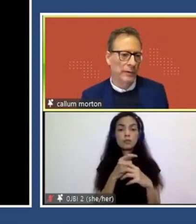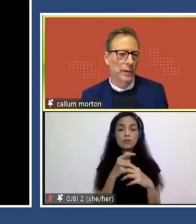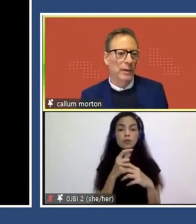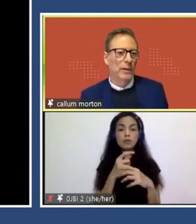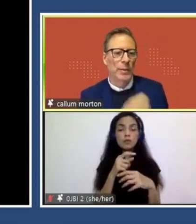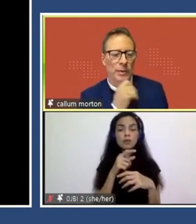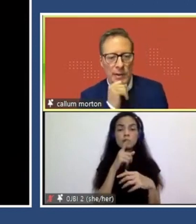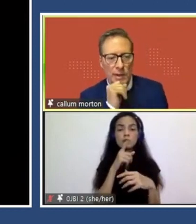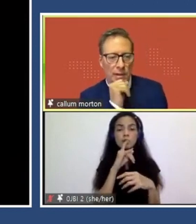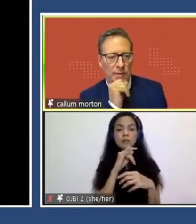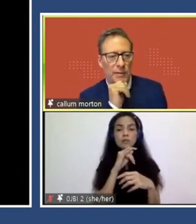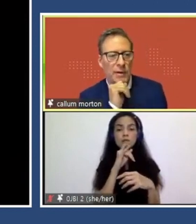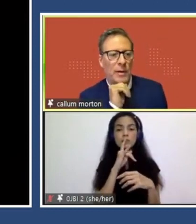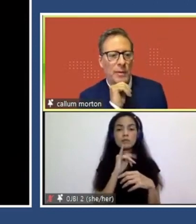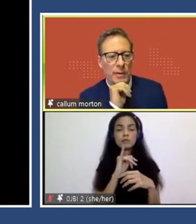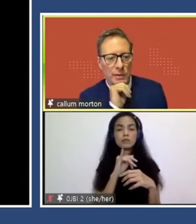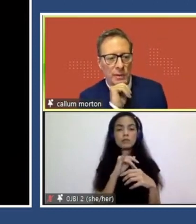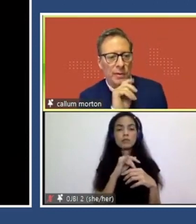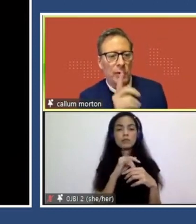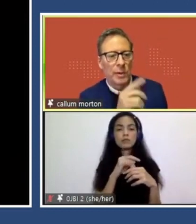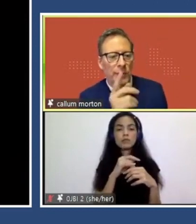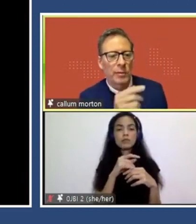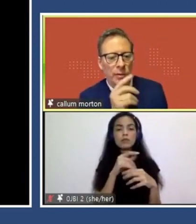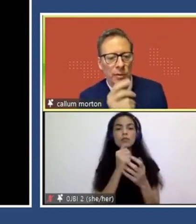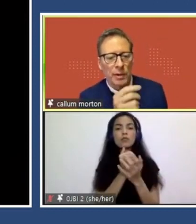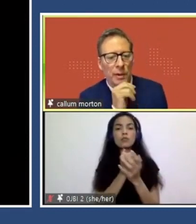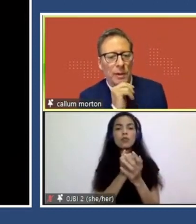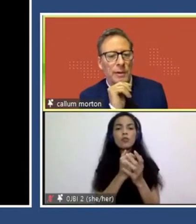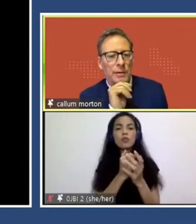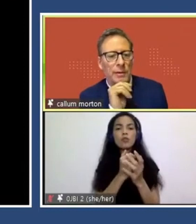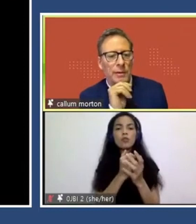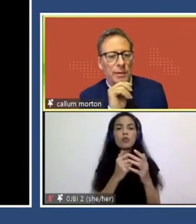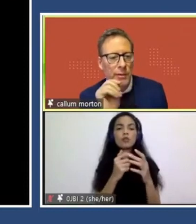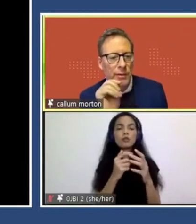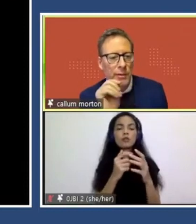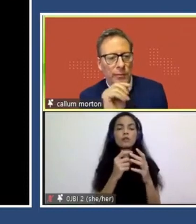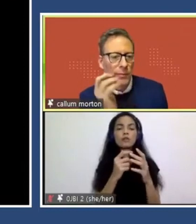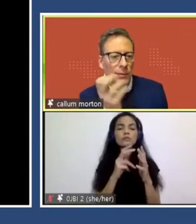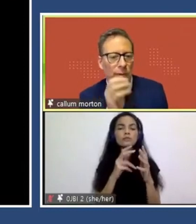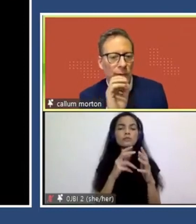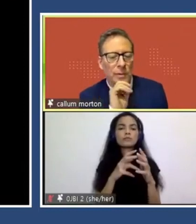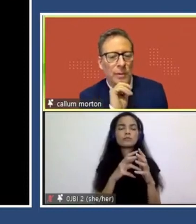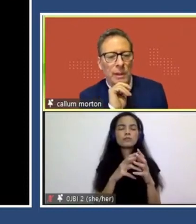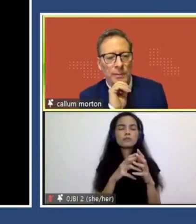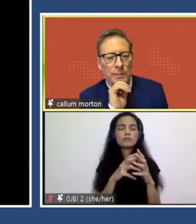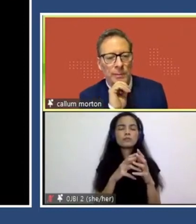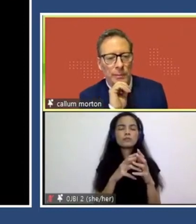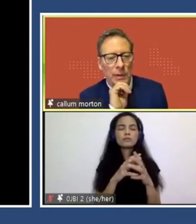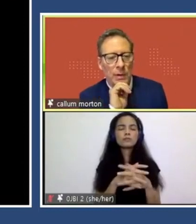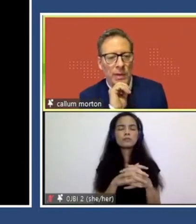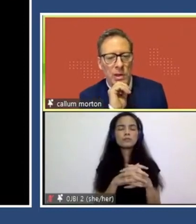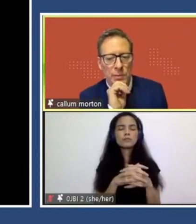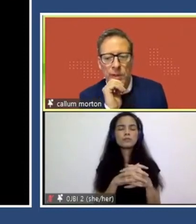typical of, you know, modernist architects of that time. So this is a solo with mural. So the, there is a sort of, you know, um,